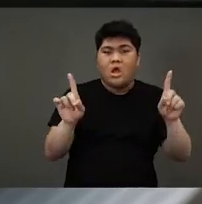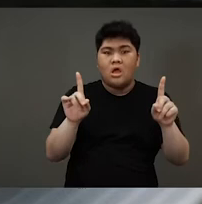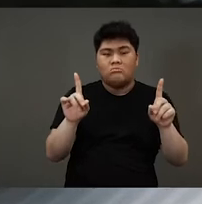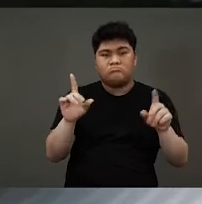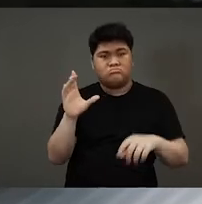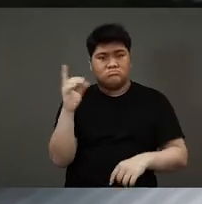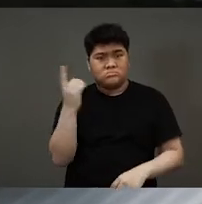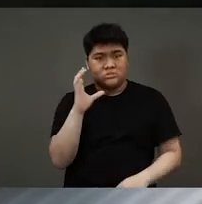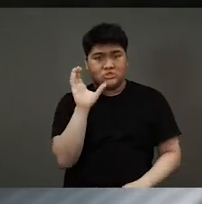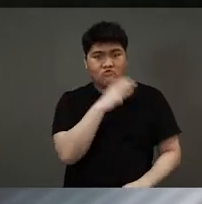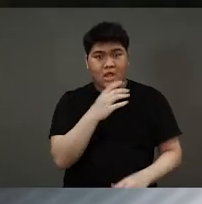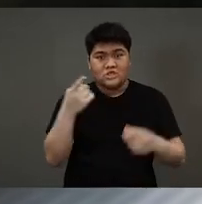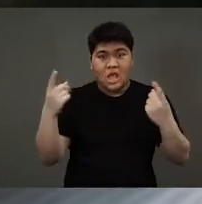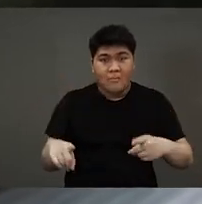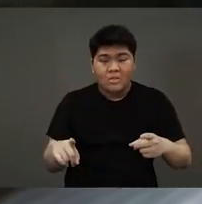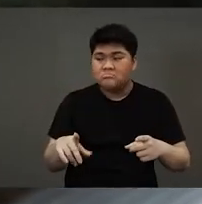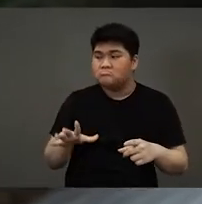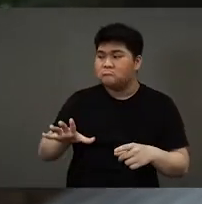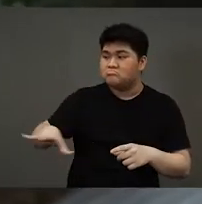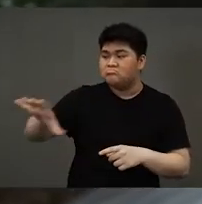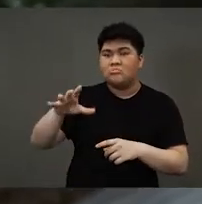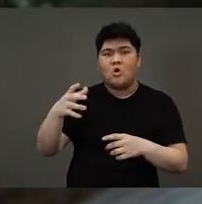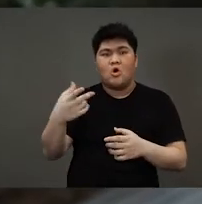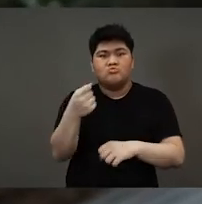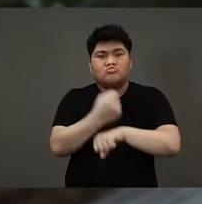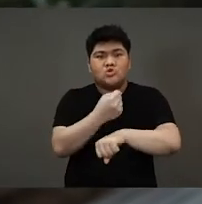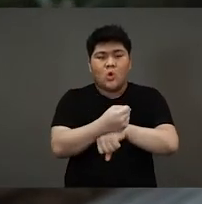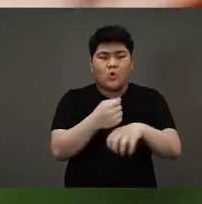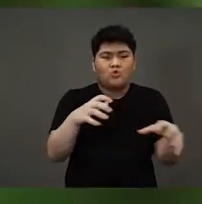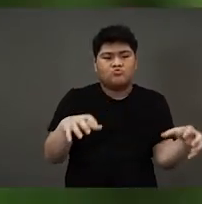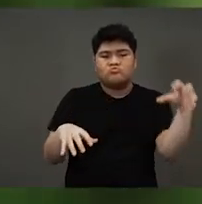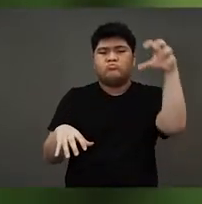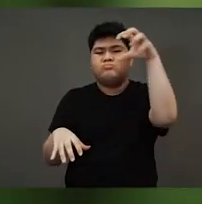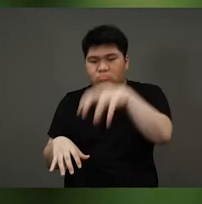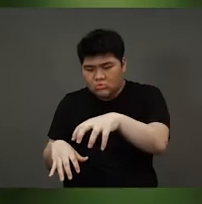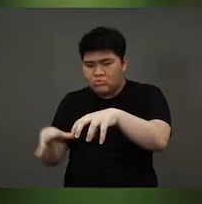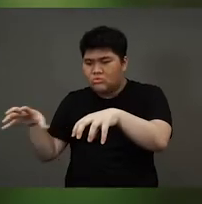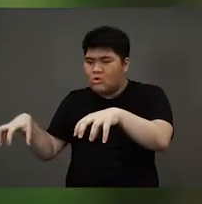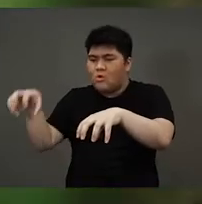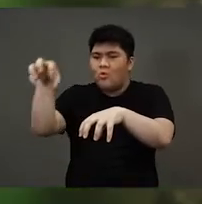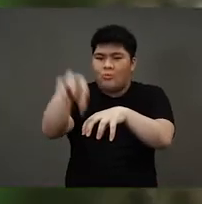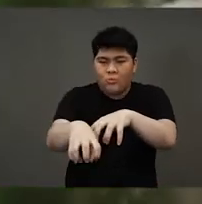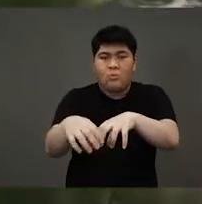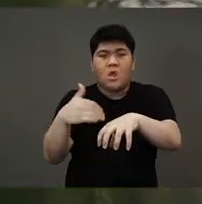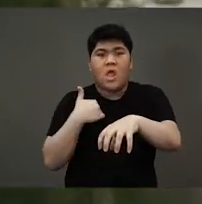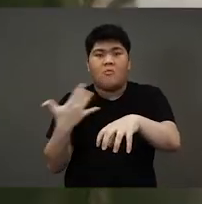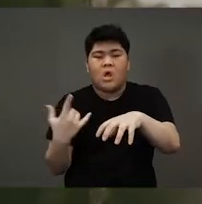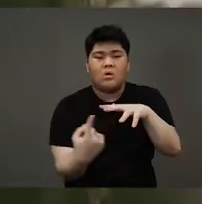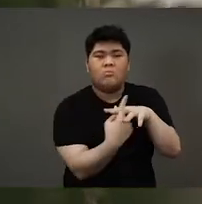rocks. Soon, something strange began to happen. For every stone and rock that the animals placed into the